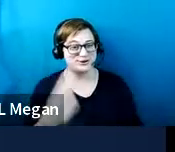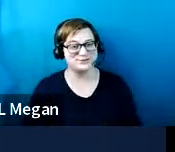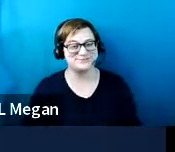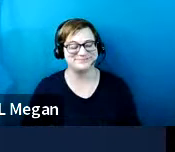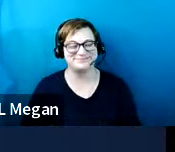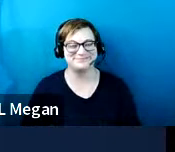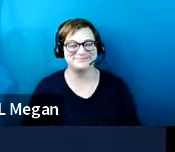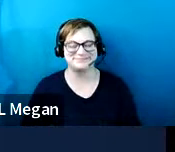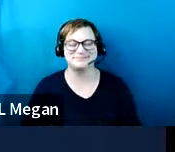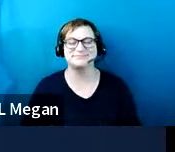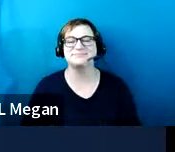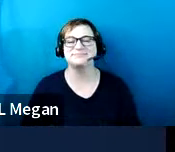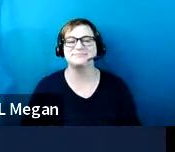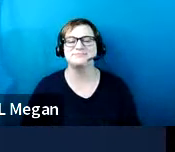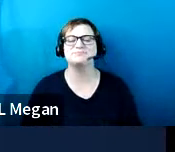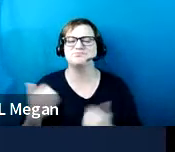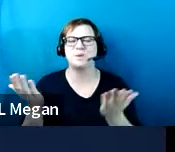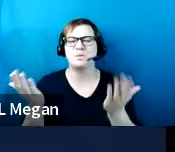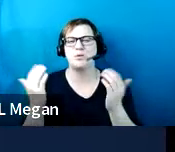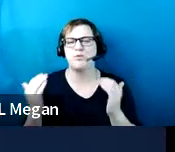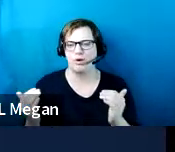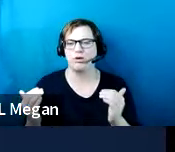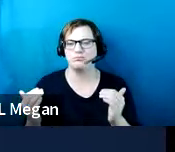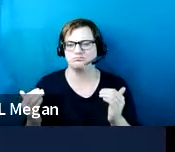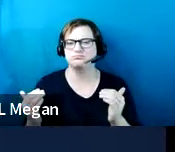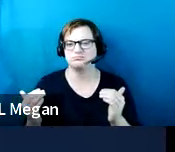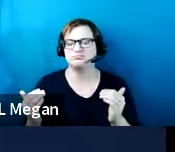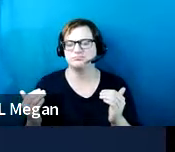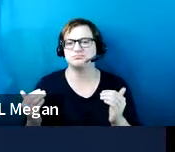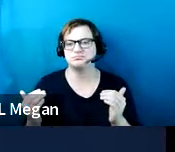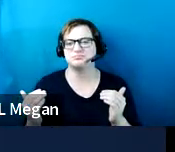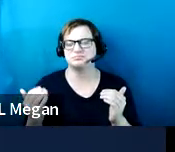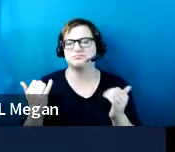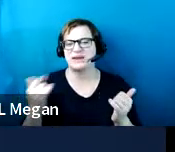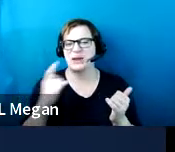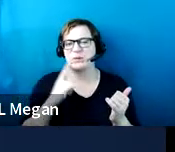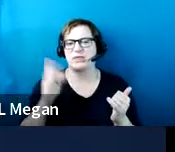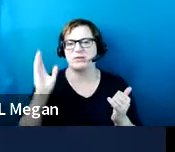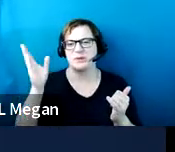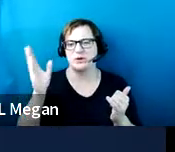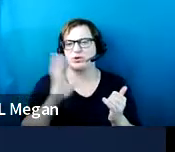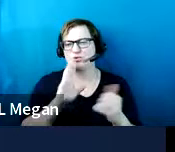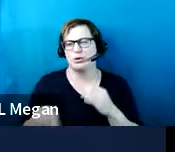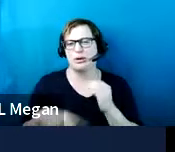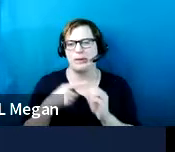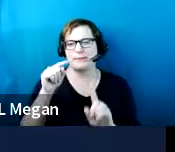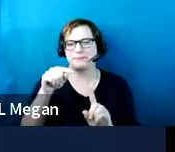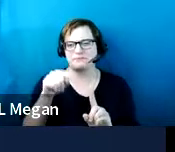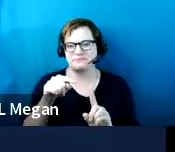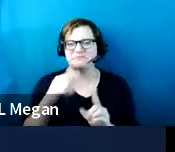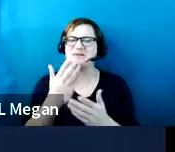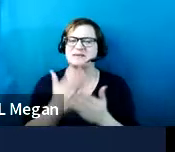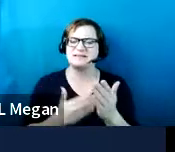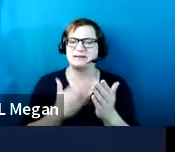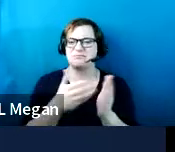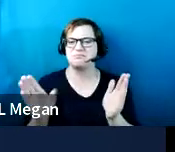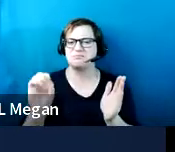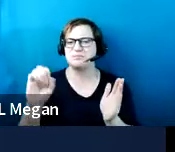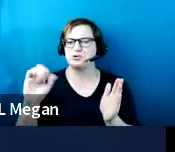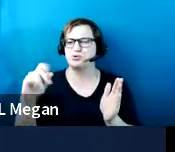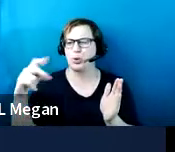All right. So we're going to move on with this webinar and talk a little bit about some scoping requirements